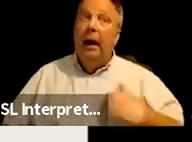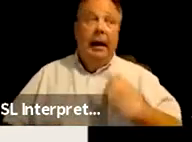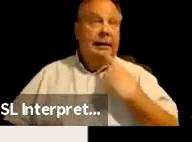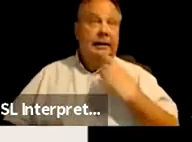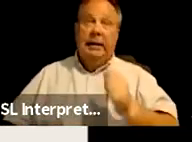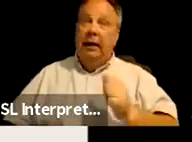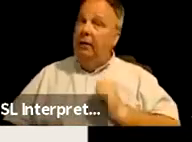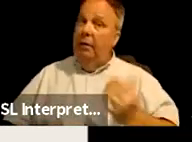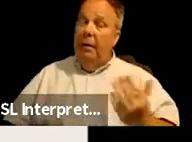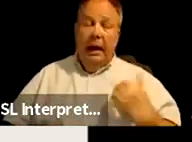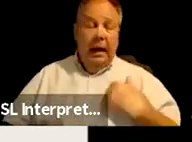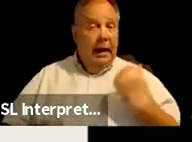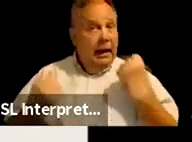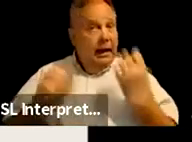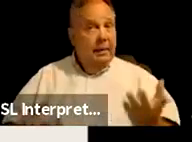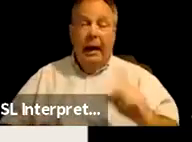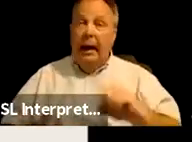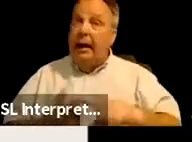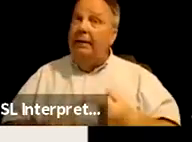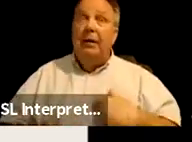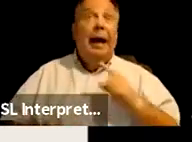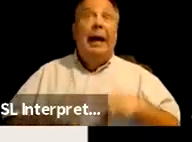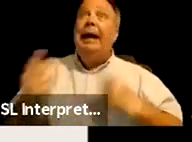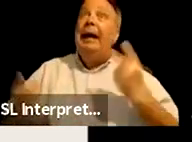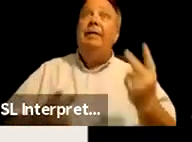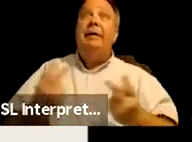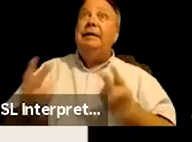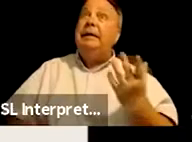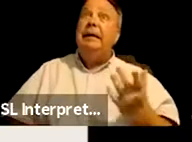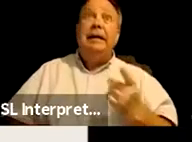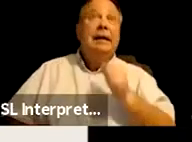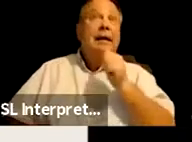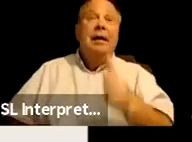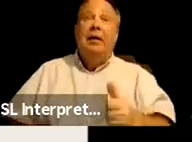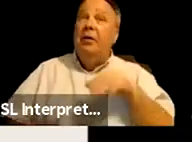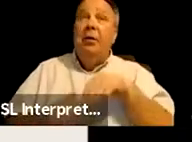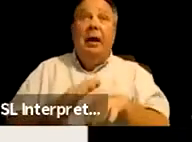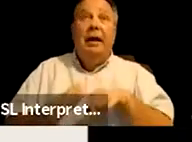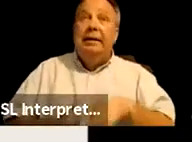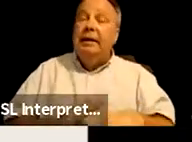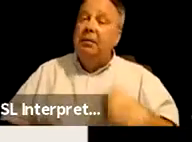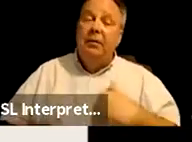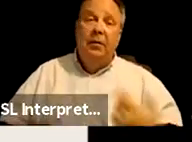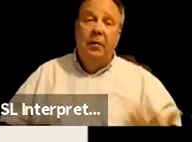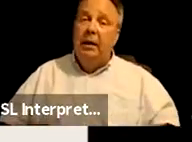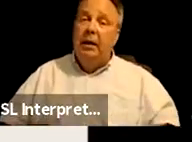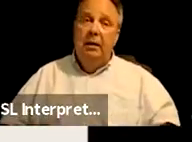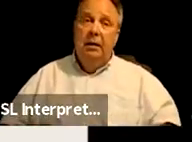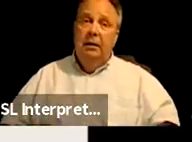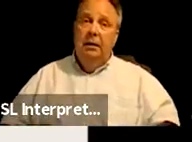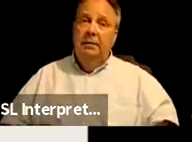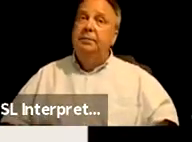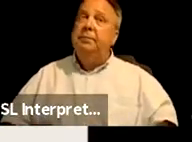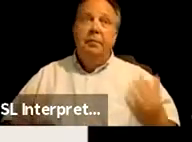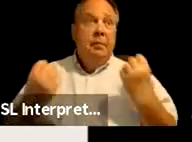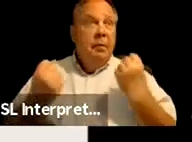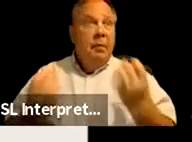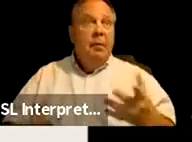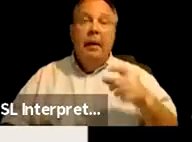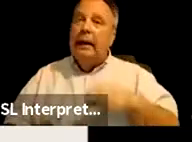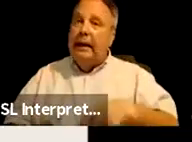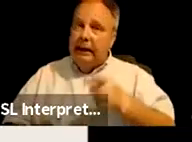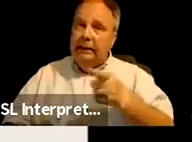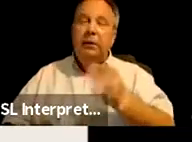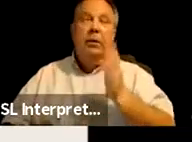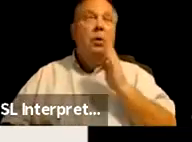myself, I have many friends that I can't visit their homes because they're not accessible for me. So in many cases, you're going to